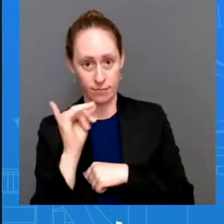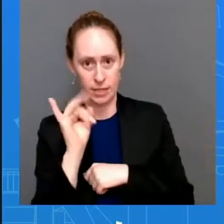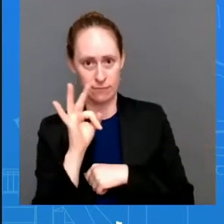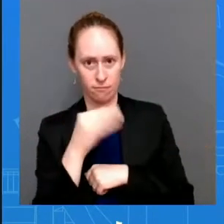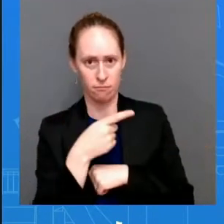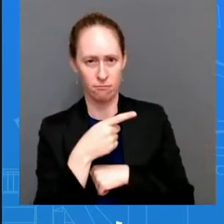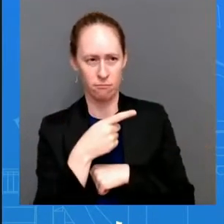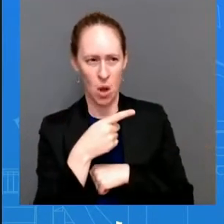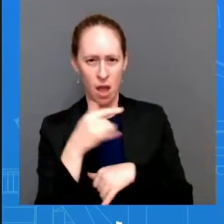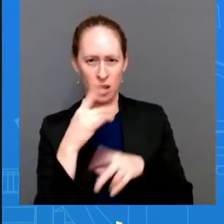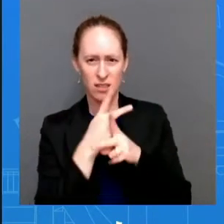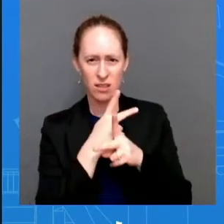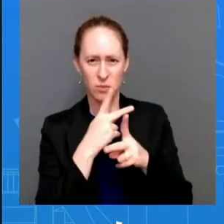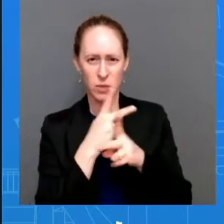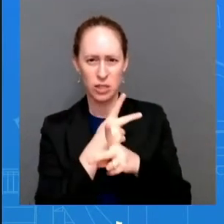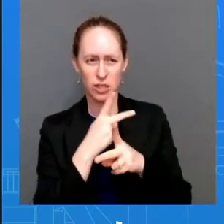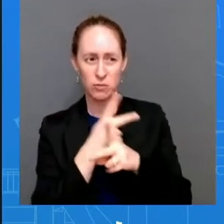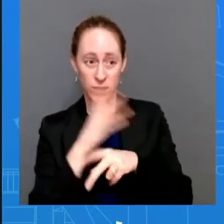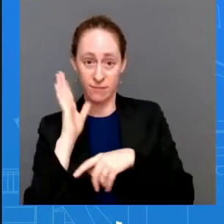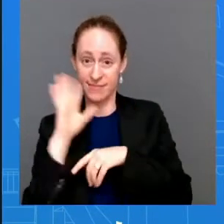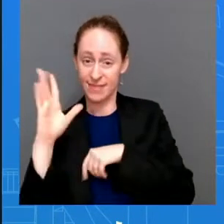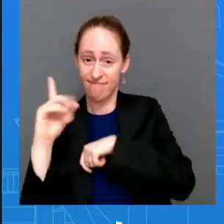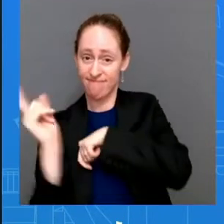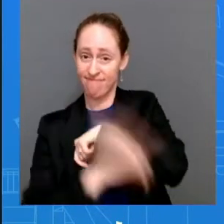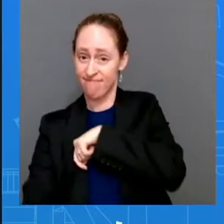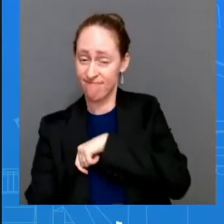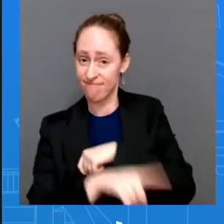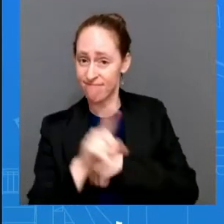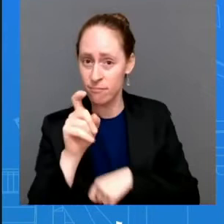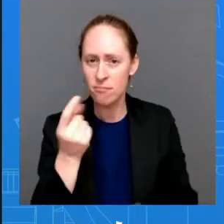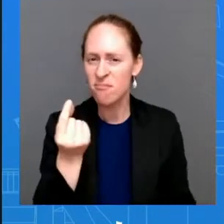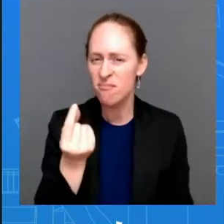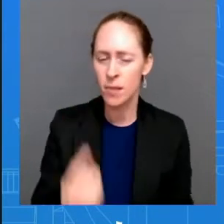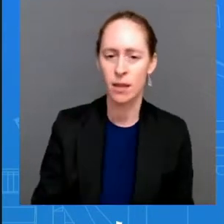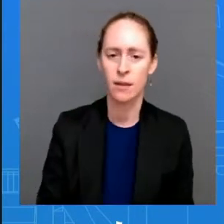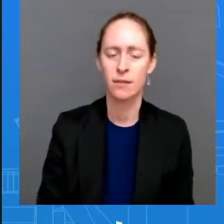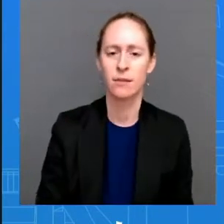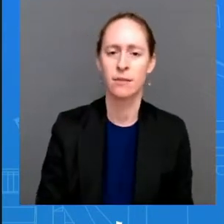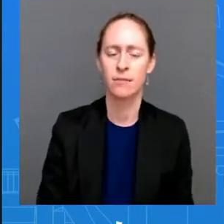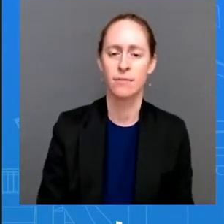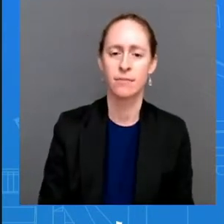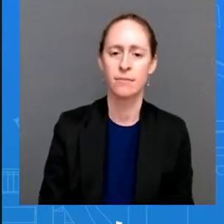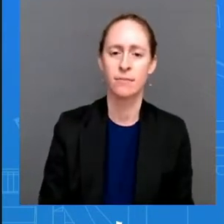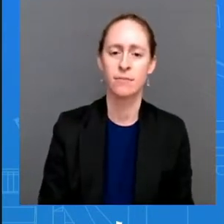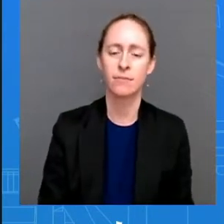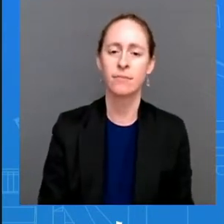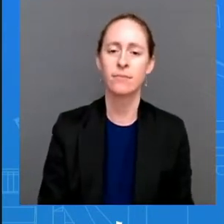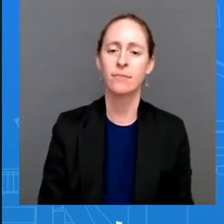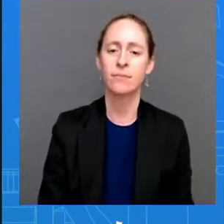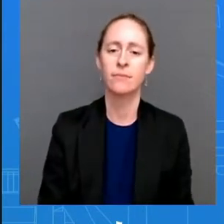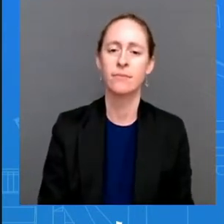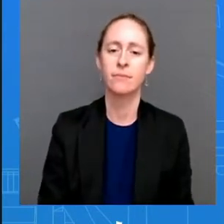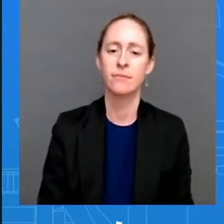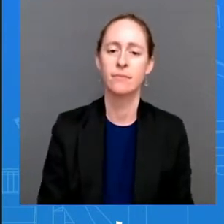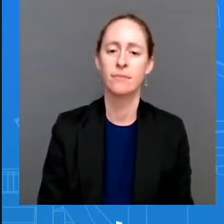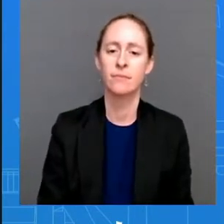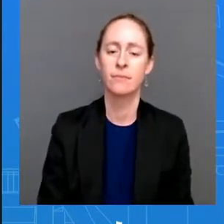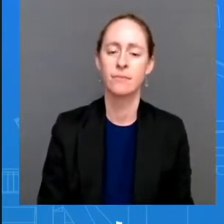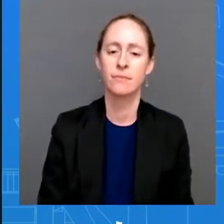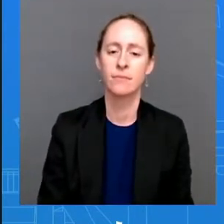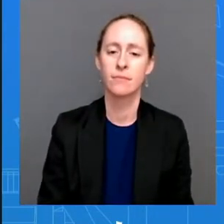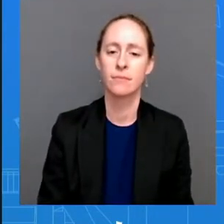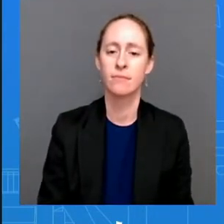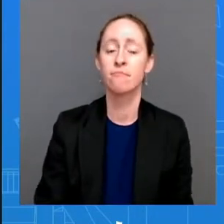for many days now uh you also heard this uh directly from our national security advisor jake sullivan who was on many of your